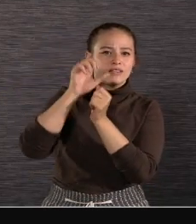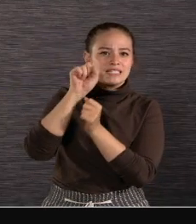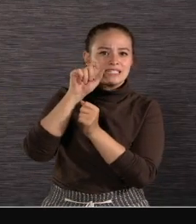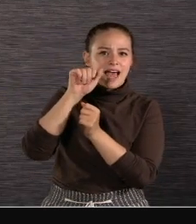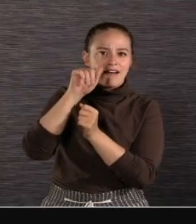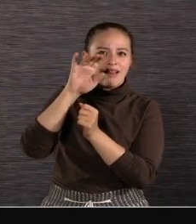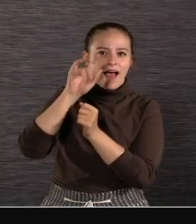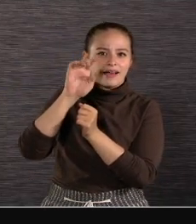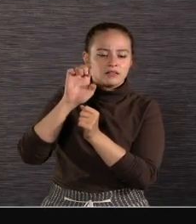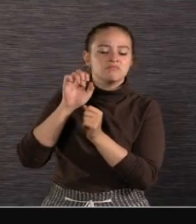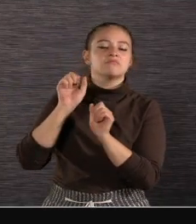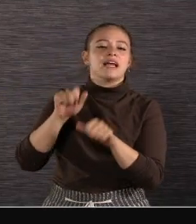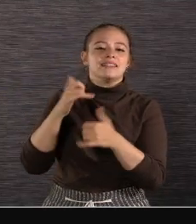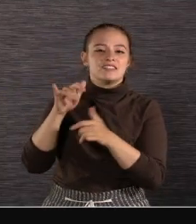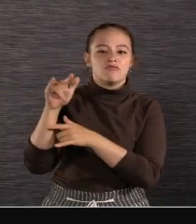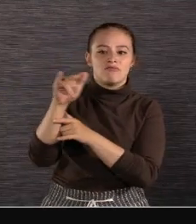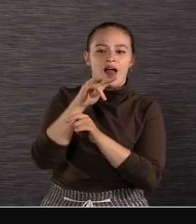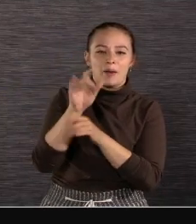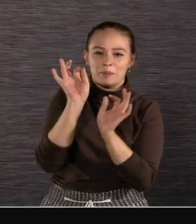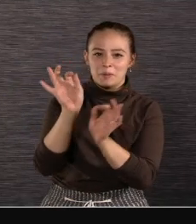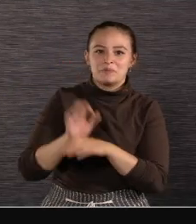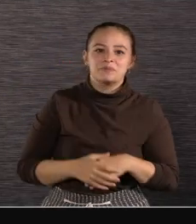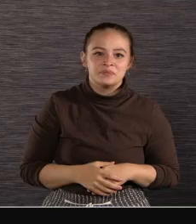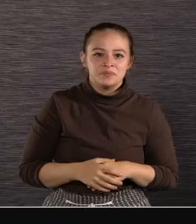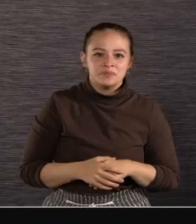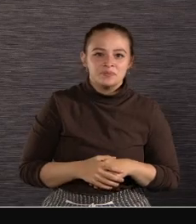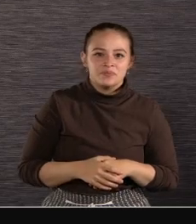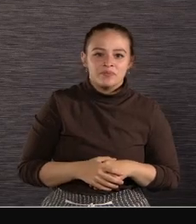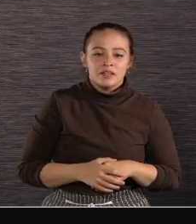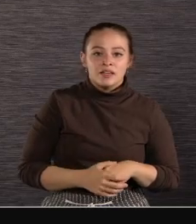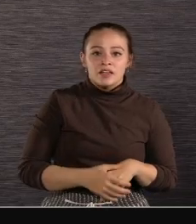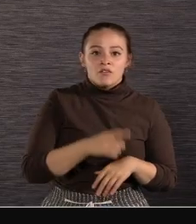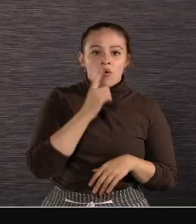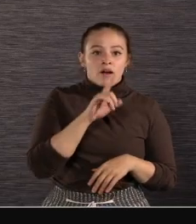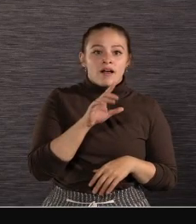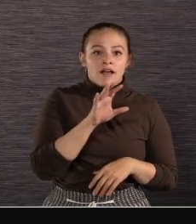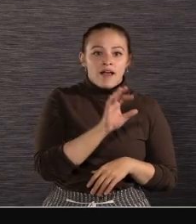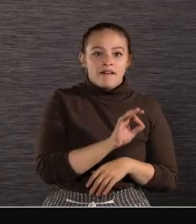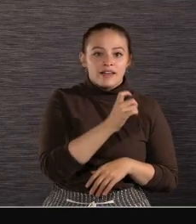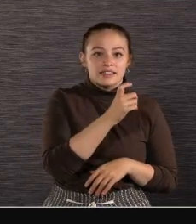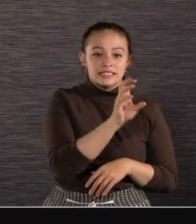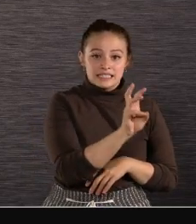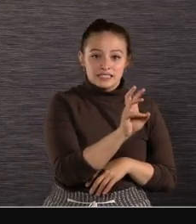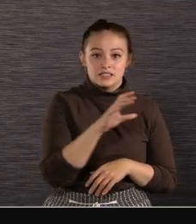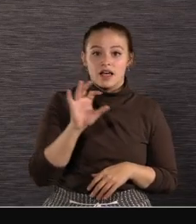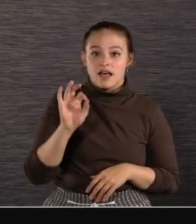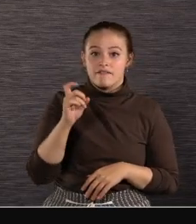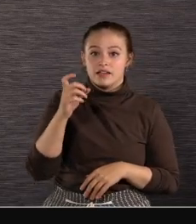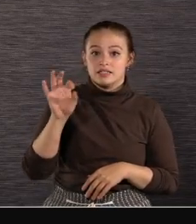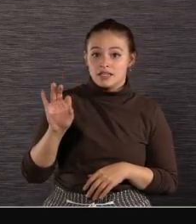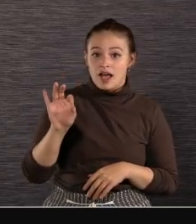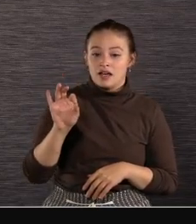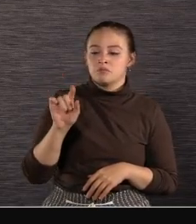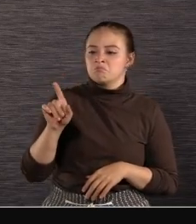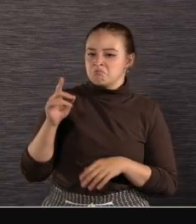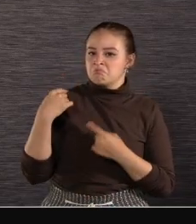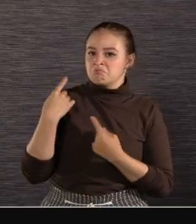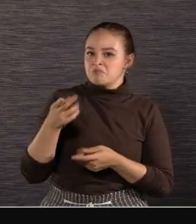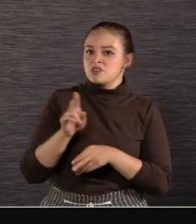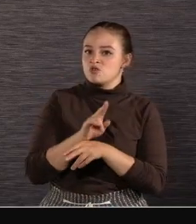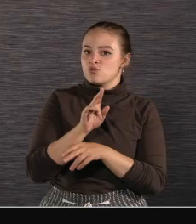At the heart of our cinema line The FX6 and FX9 cameras Have increasingly been used For live event production